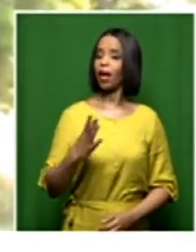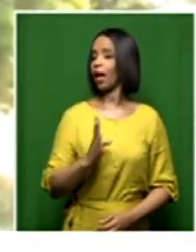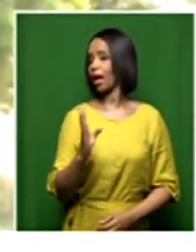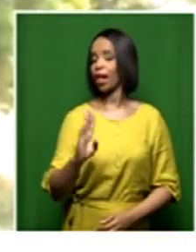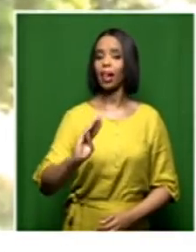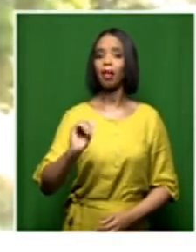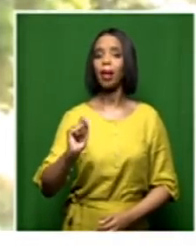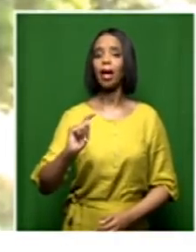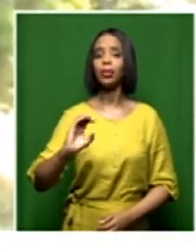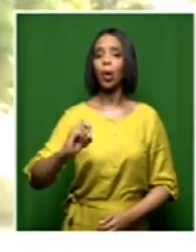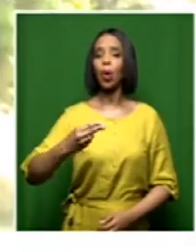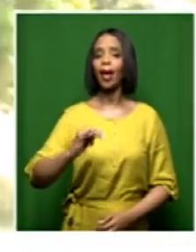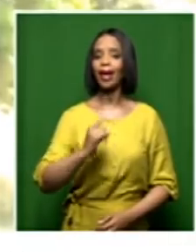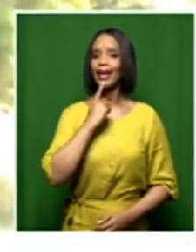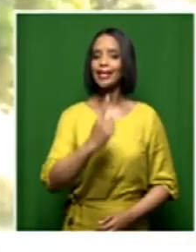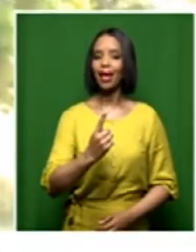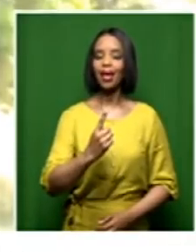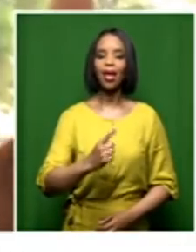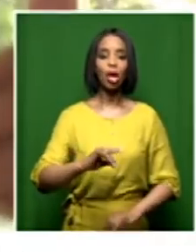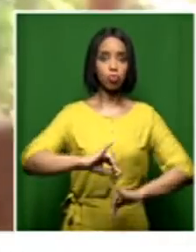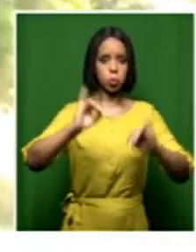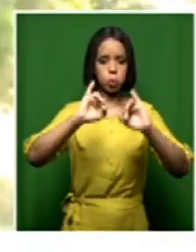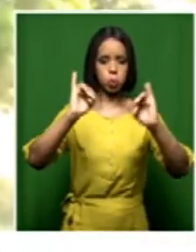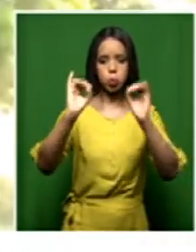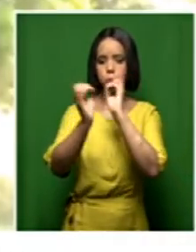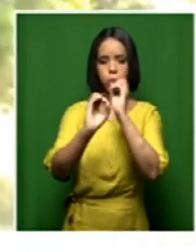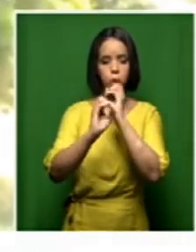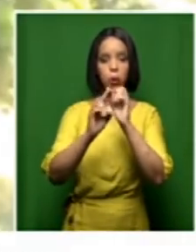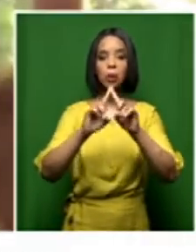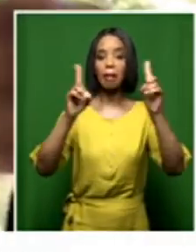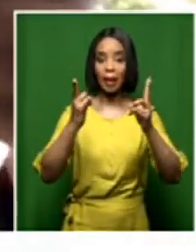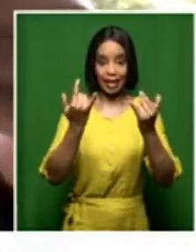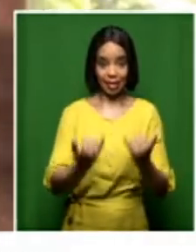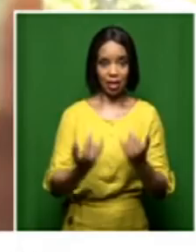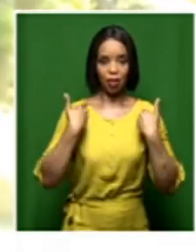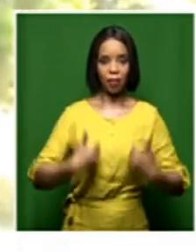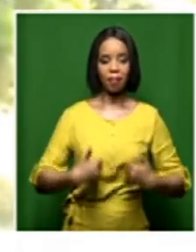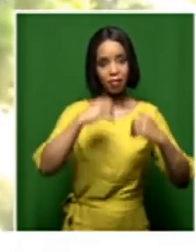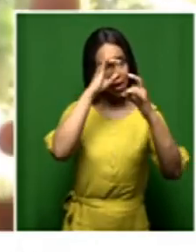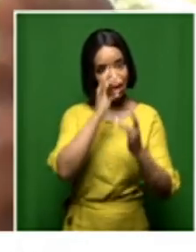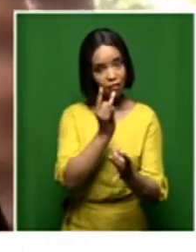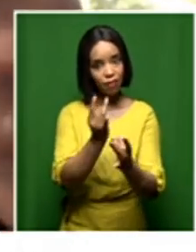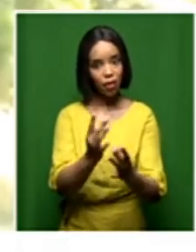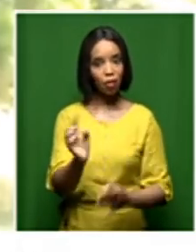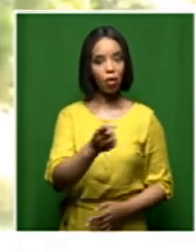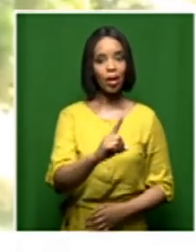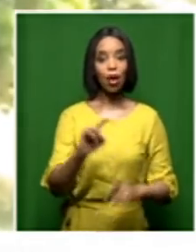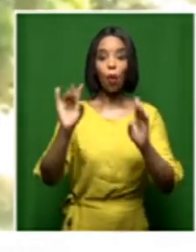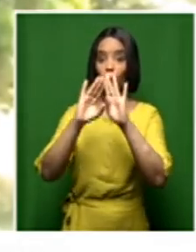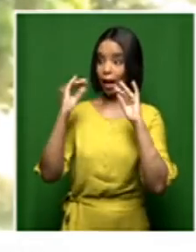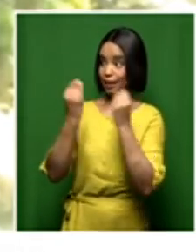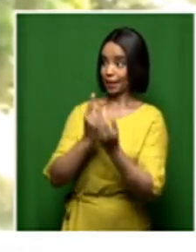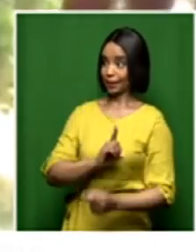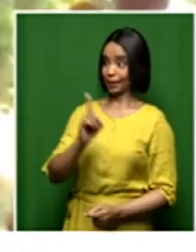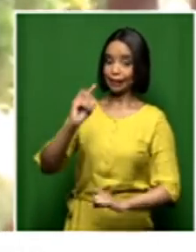crisis. But what I've just described to you, I'm describing to you an organization with lots of